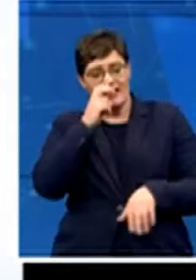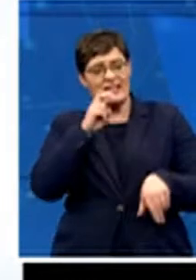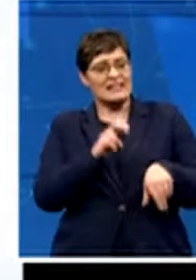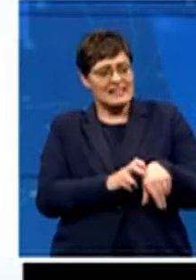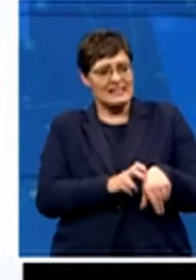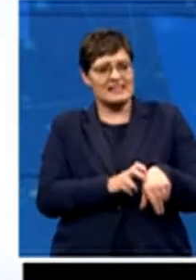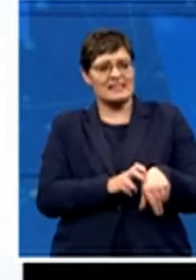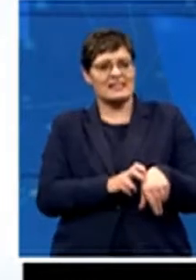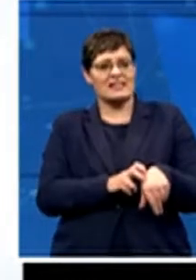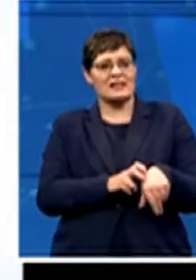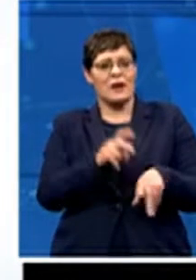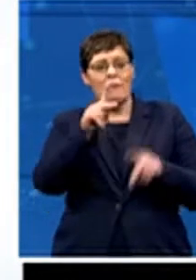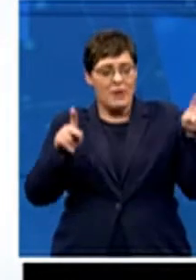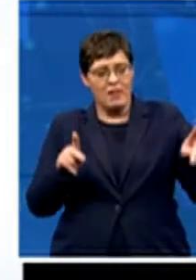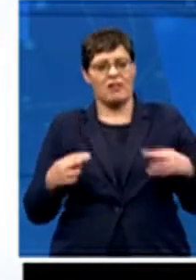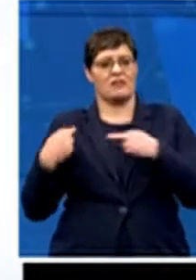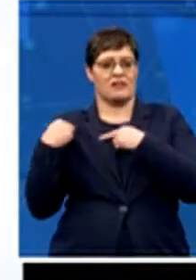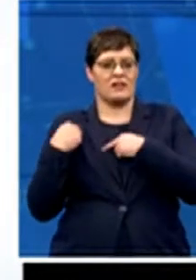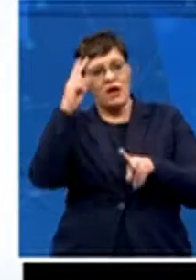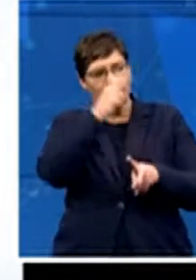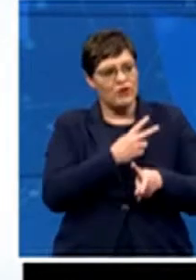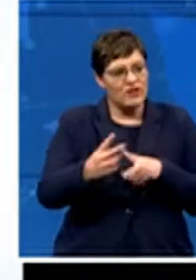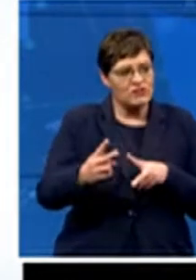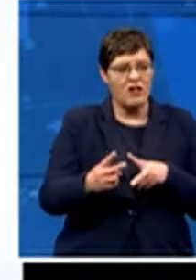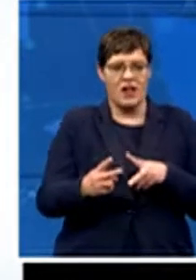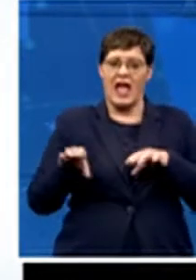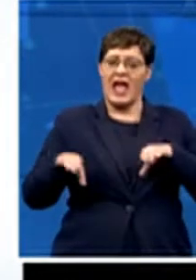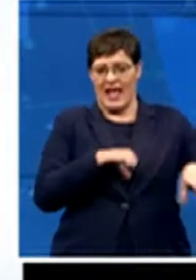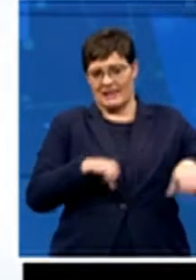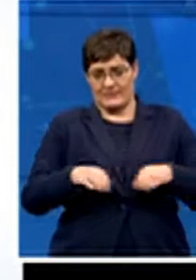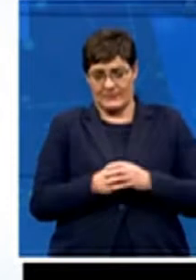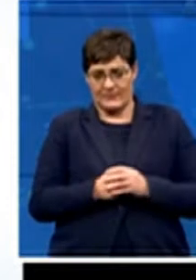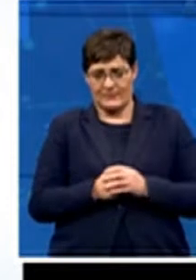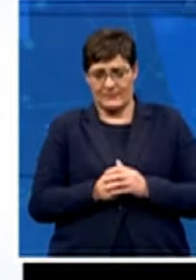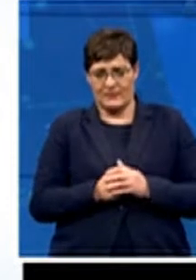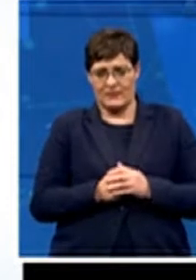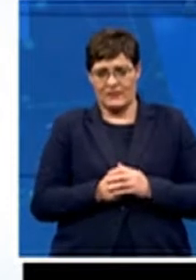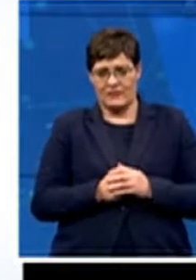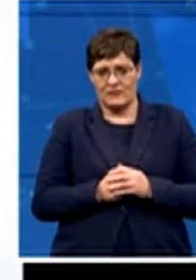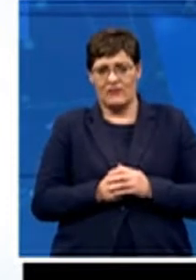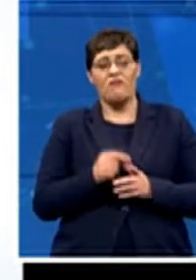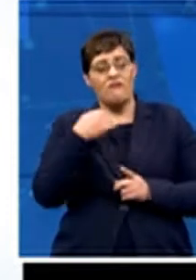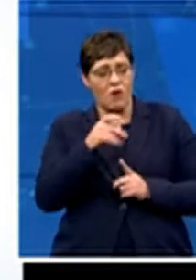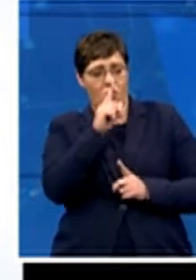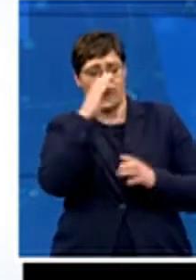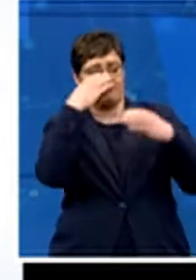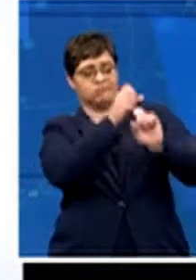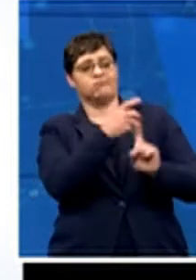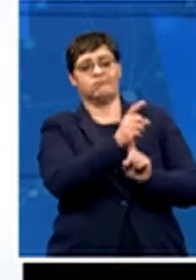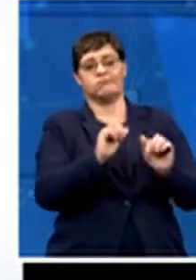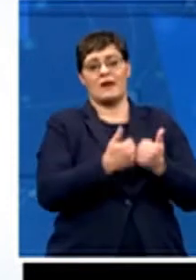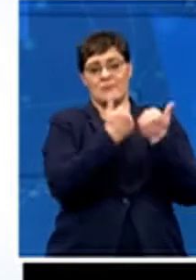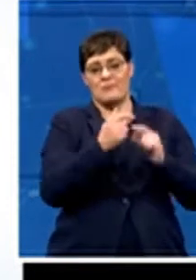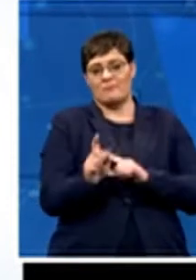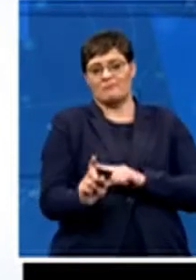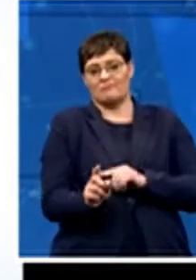professional, and proactive and committed to the game. And I don't think there's any more needed to be said